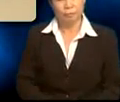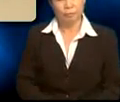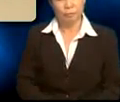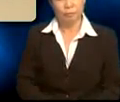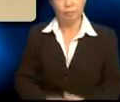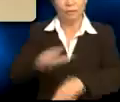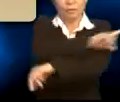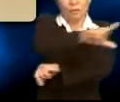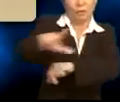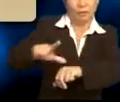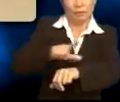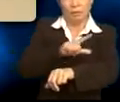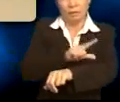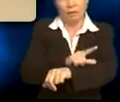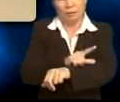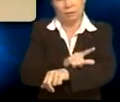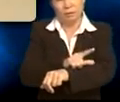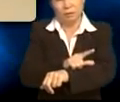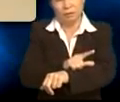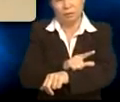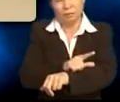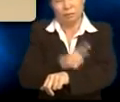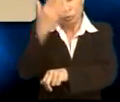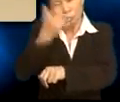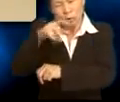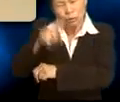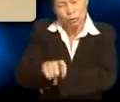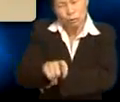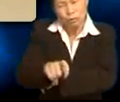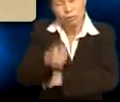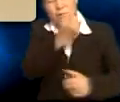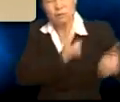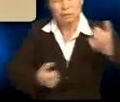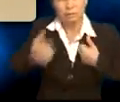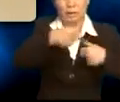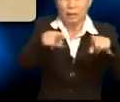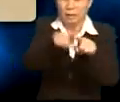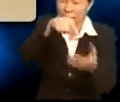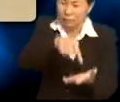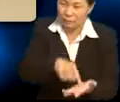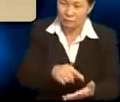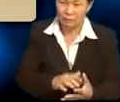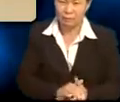This land is so rich. Why should we suffer like this?